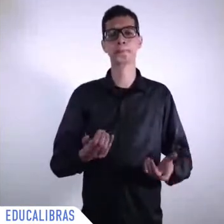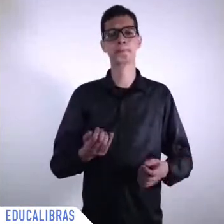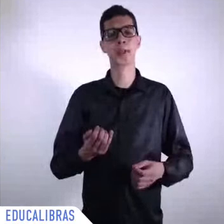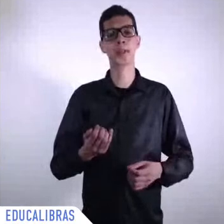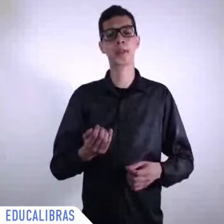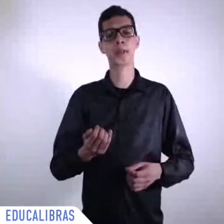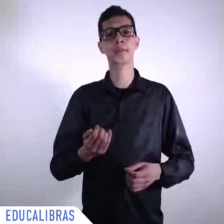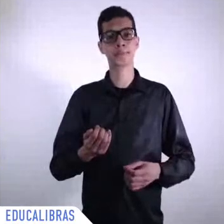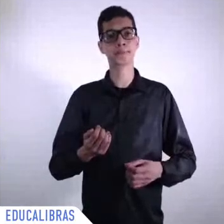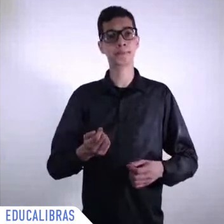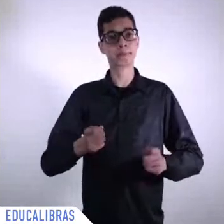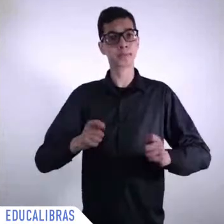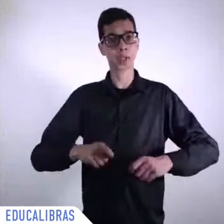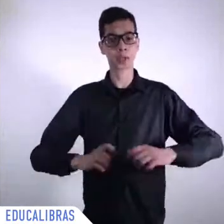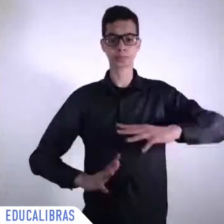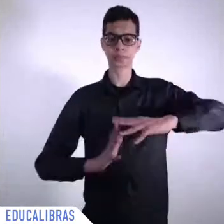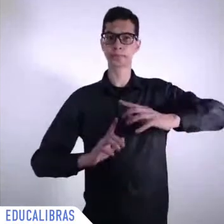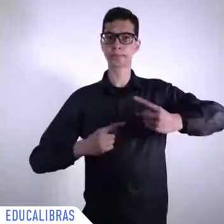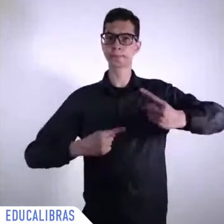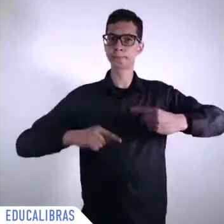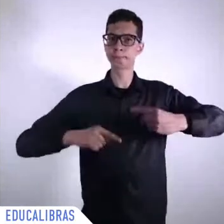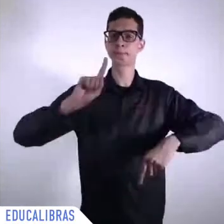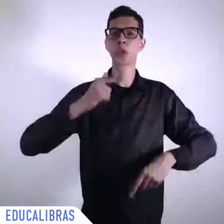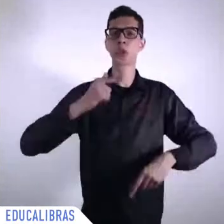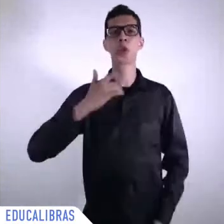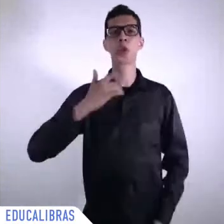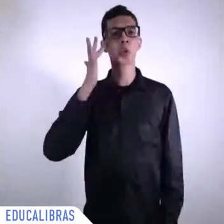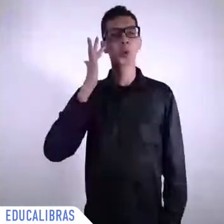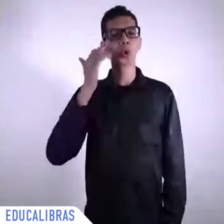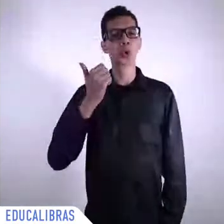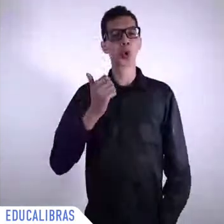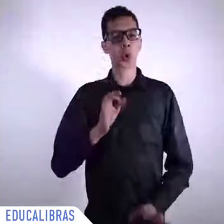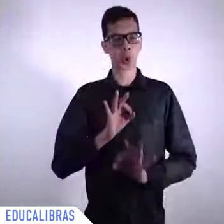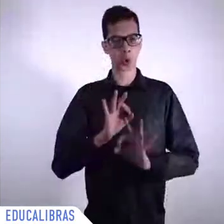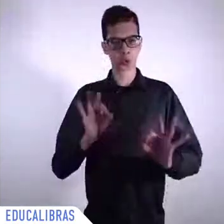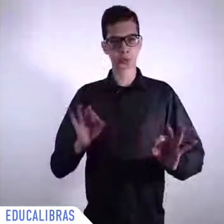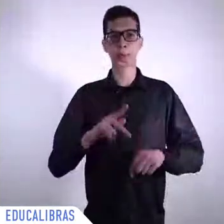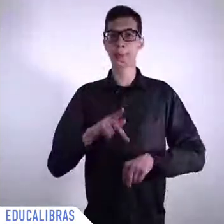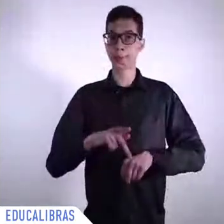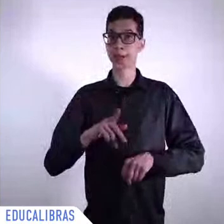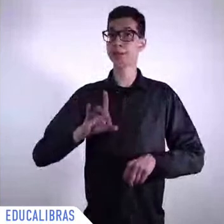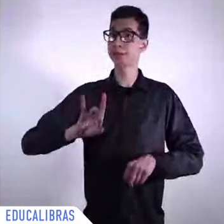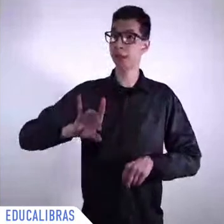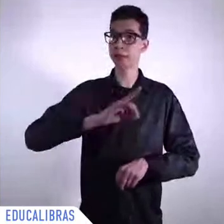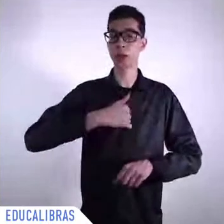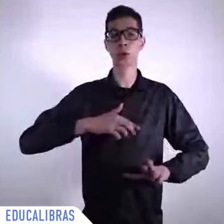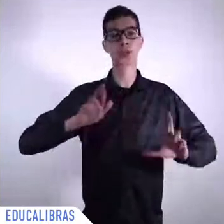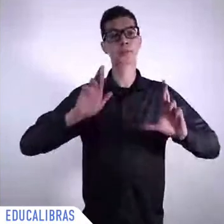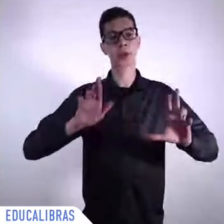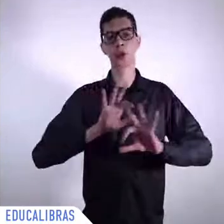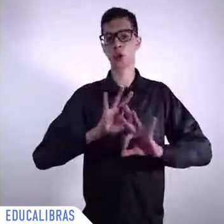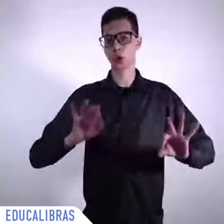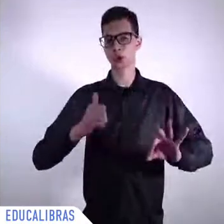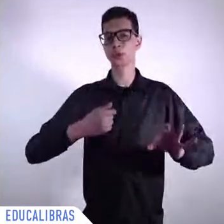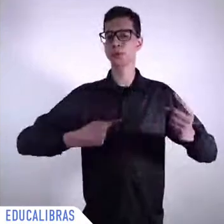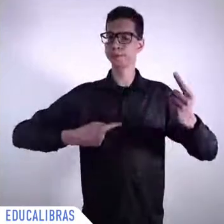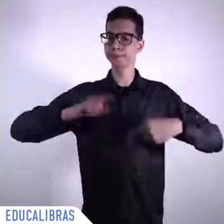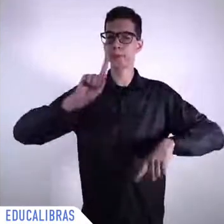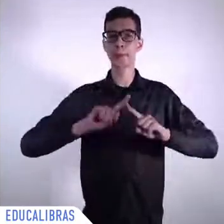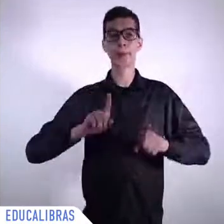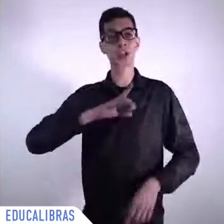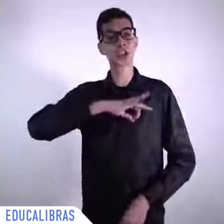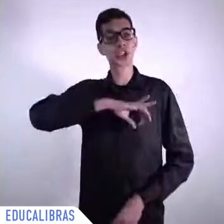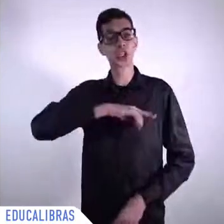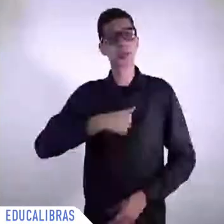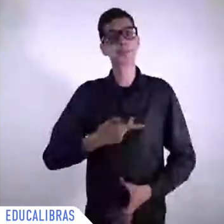don't want to go internal politics in Chile but anyway so we are moving in that direction demonstration and protests in Colombia which for the first time